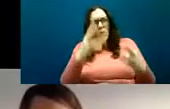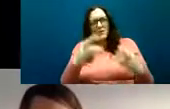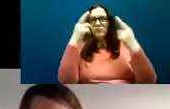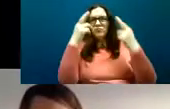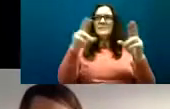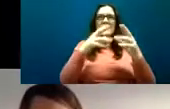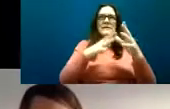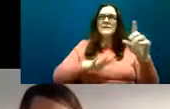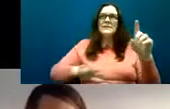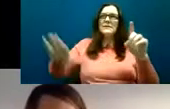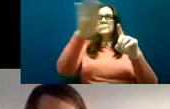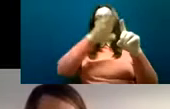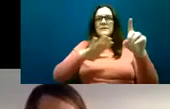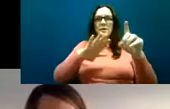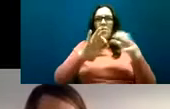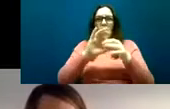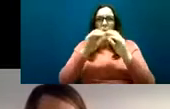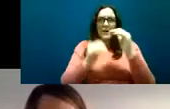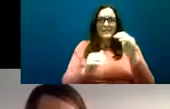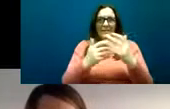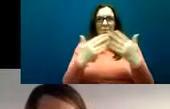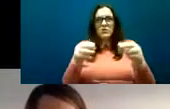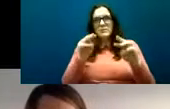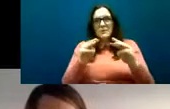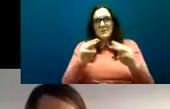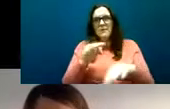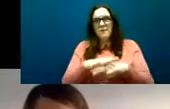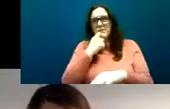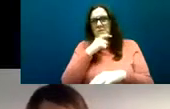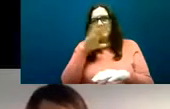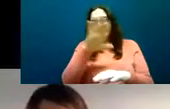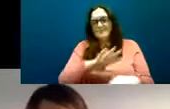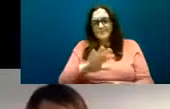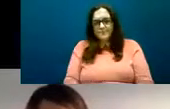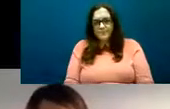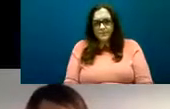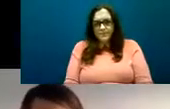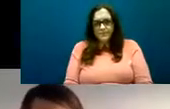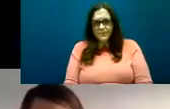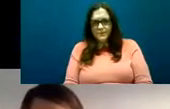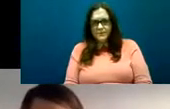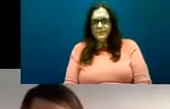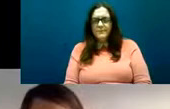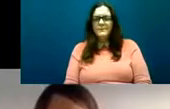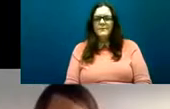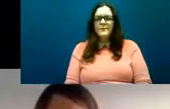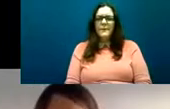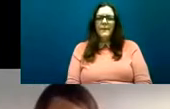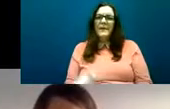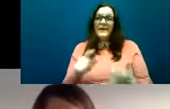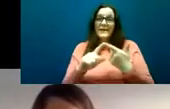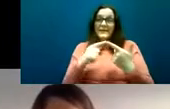so the second study then we were looking at the lived experiences of individuals who were